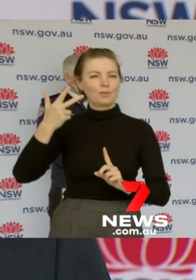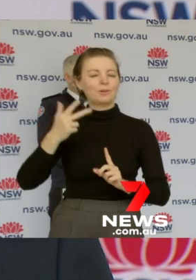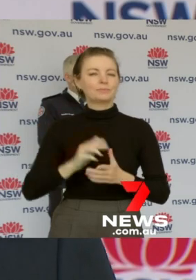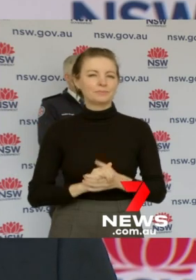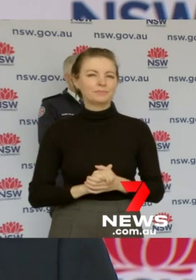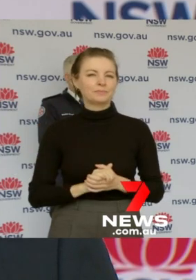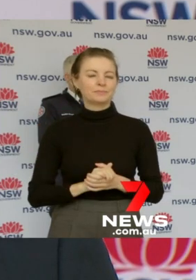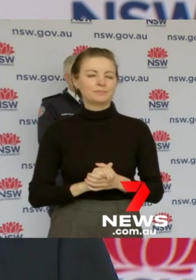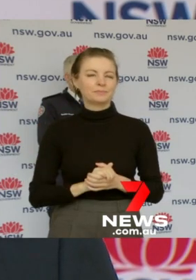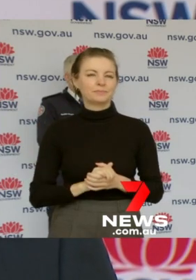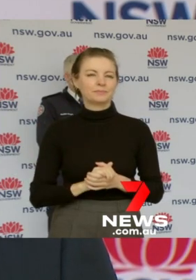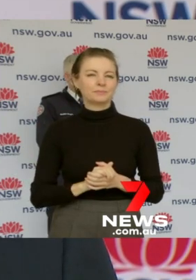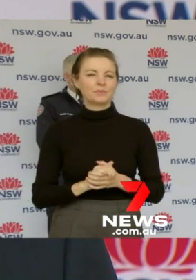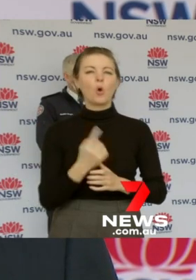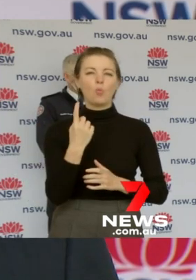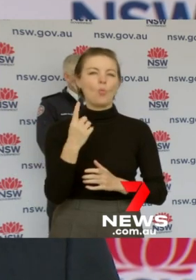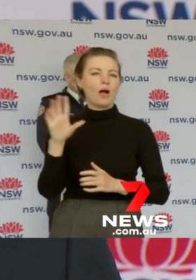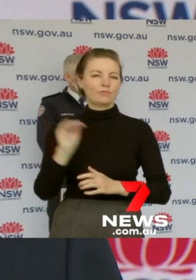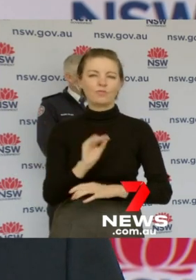one overseas case.